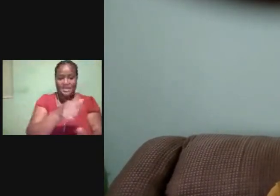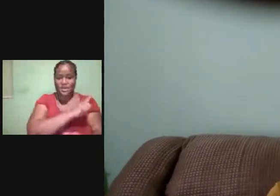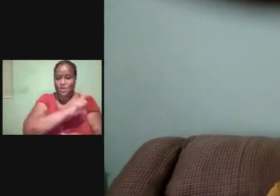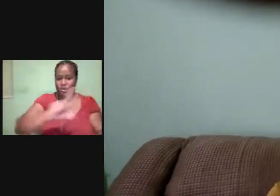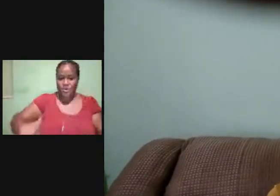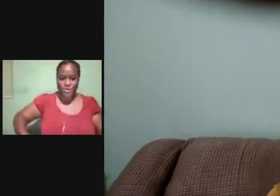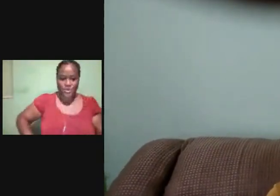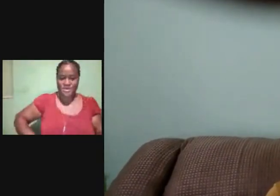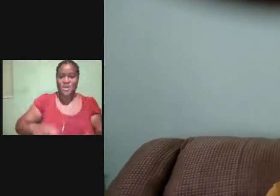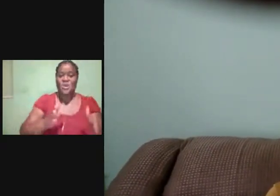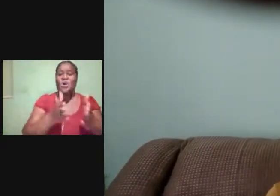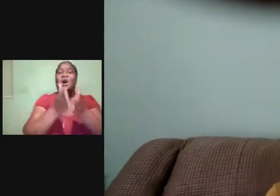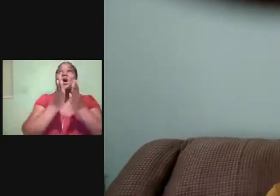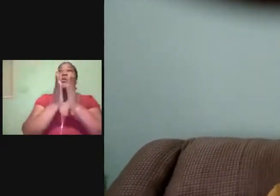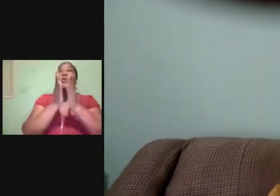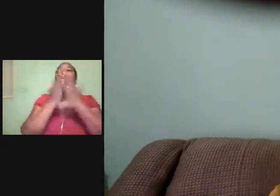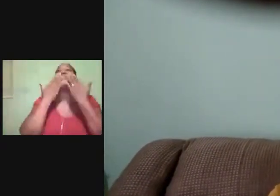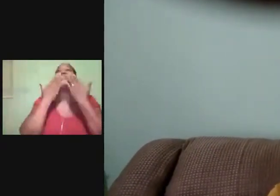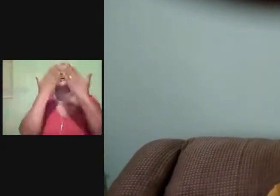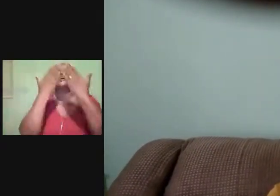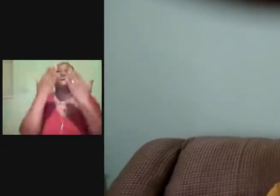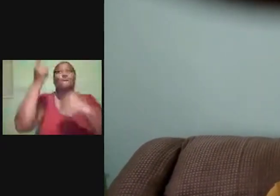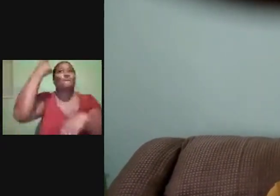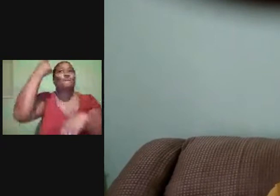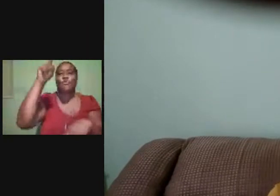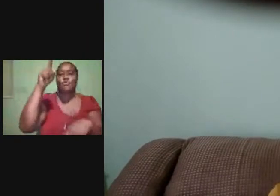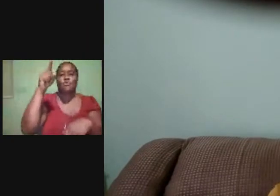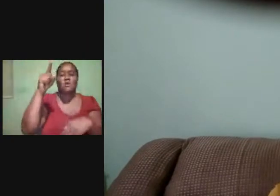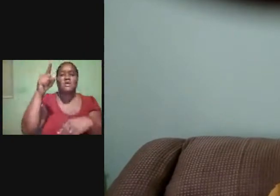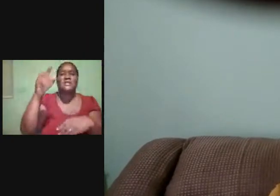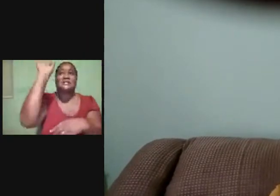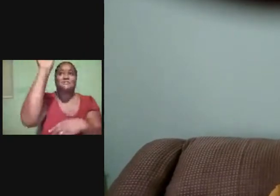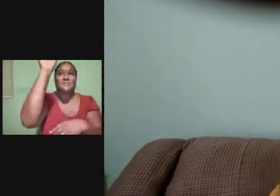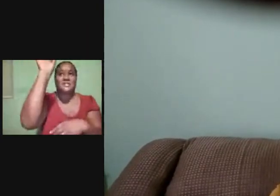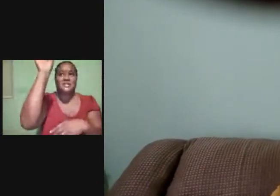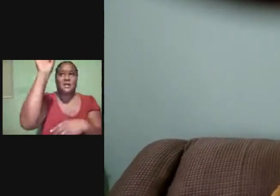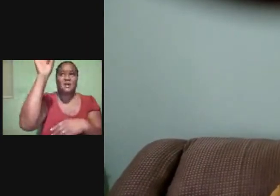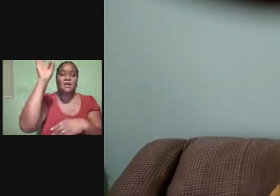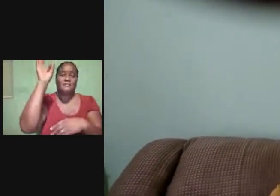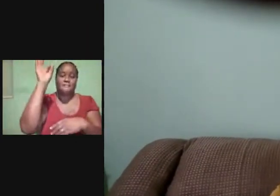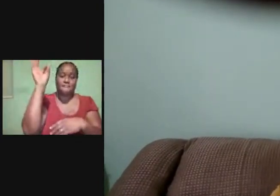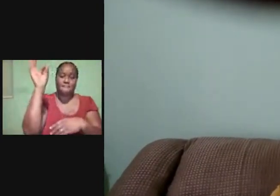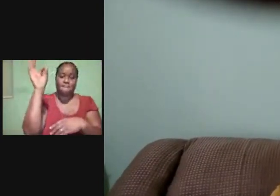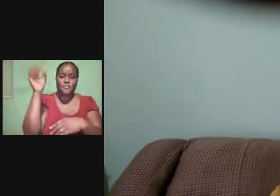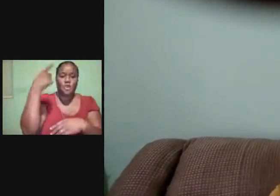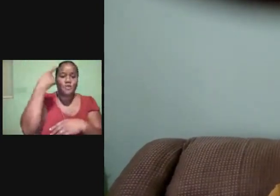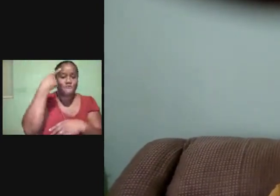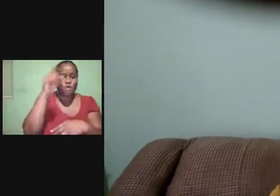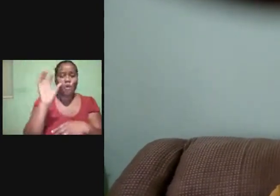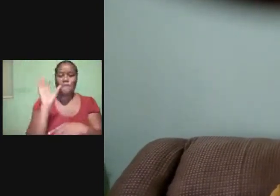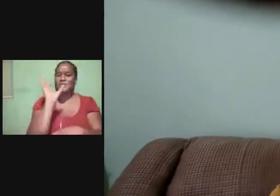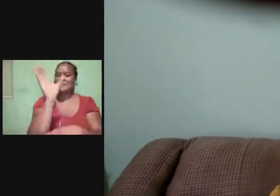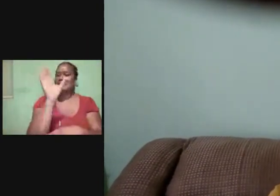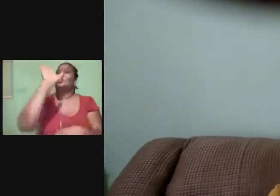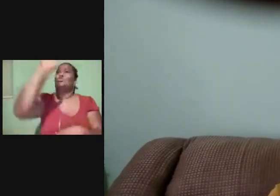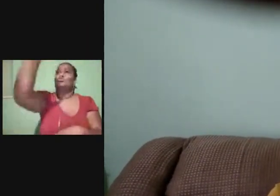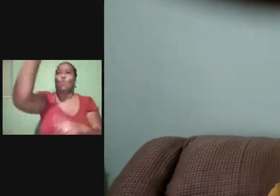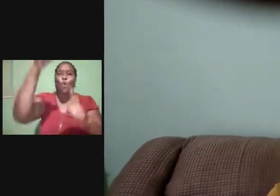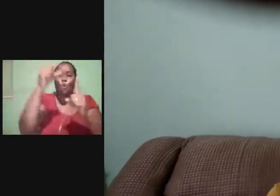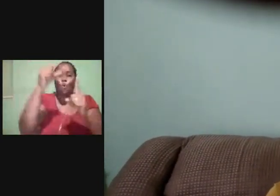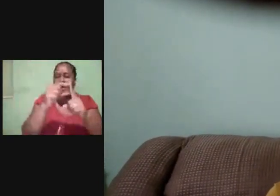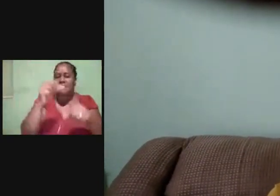speaker-pastor book, for presenting your word night after night, and